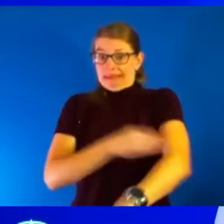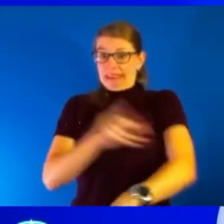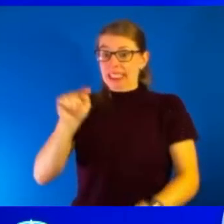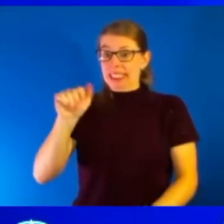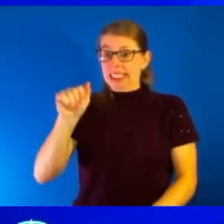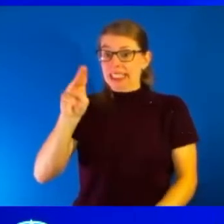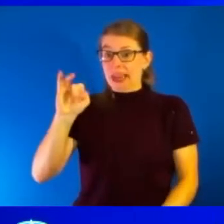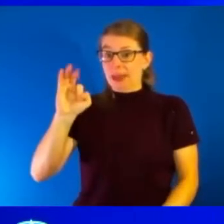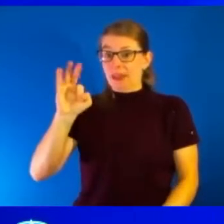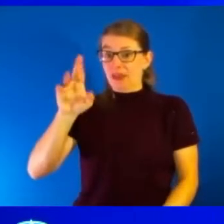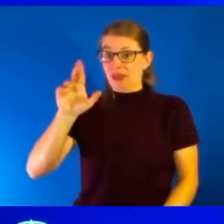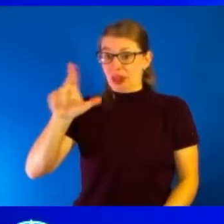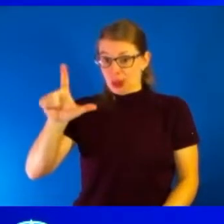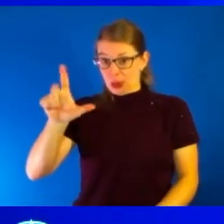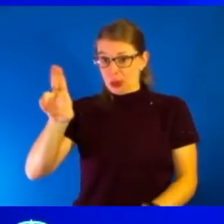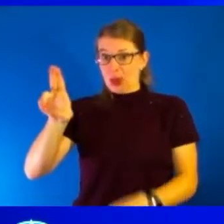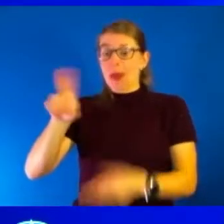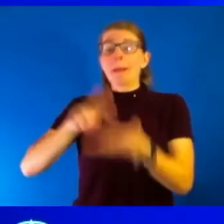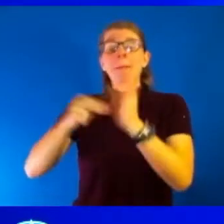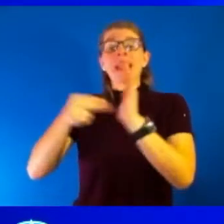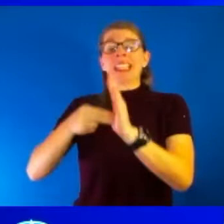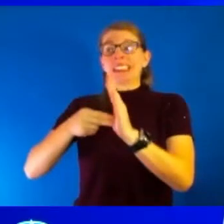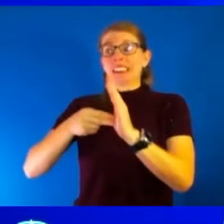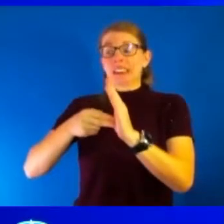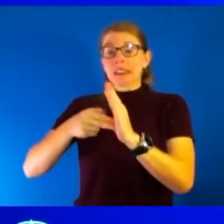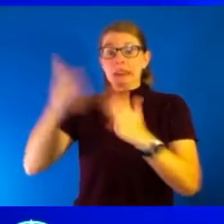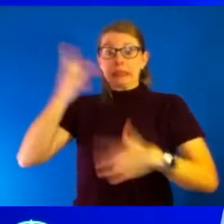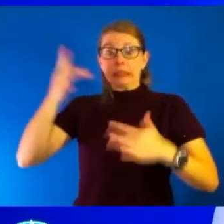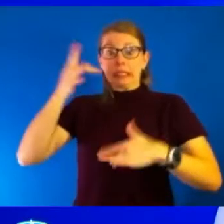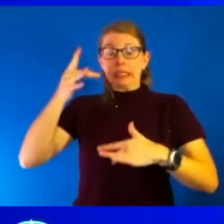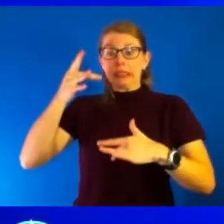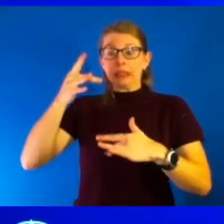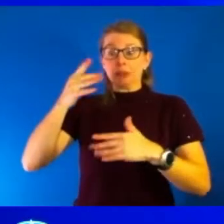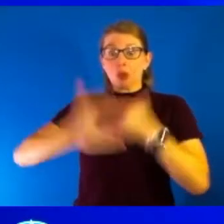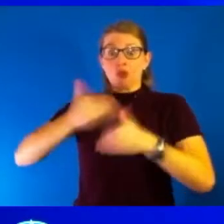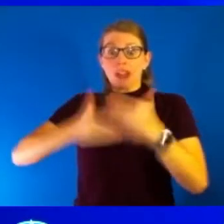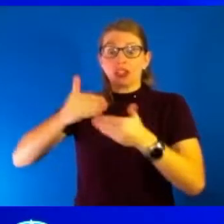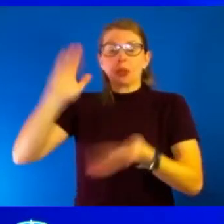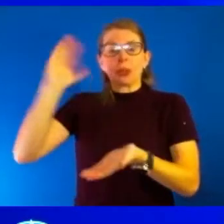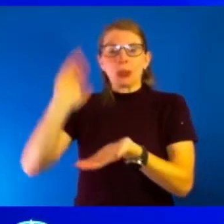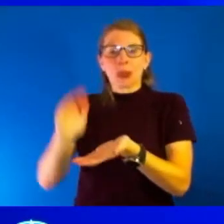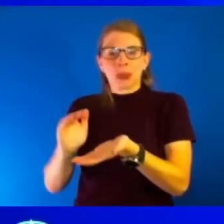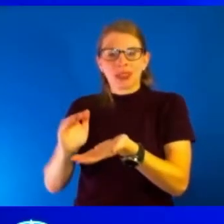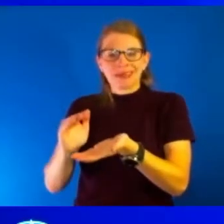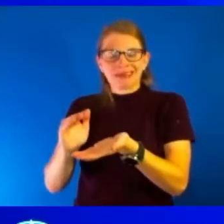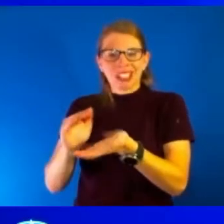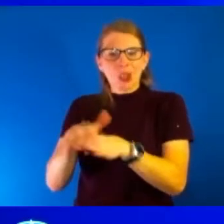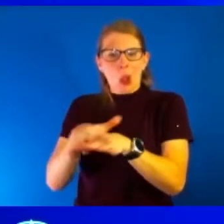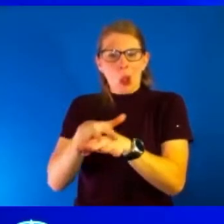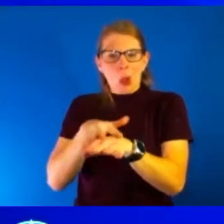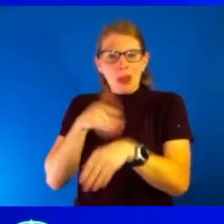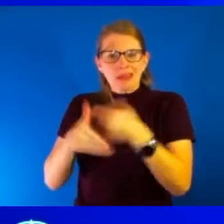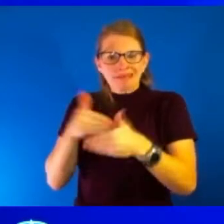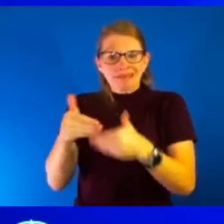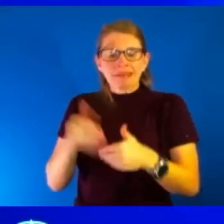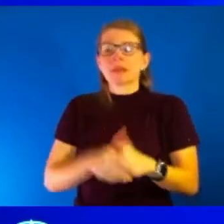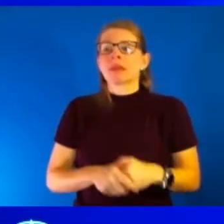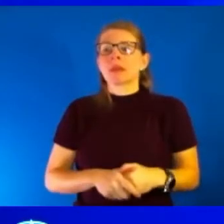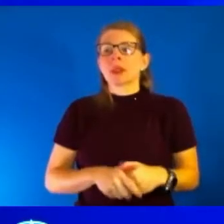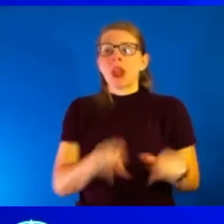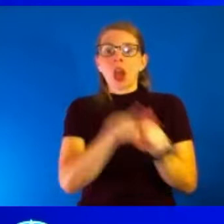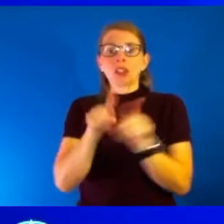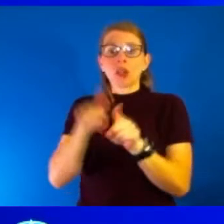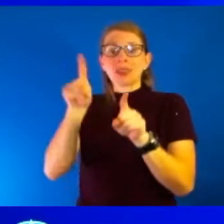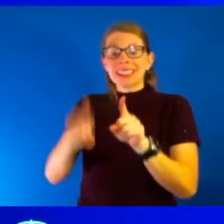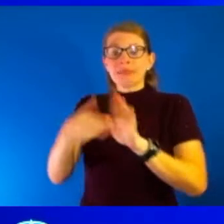against progression of disease. But the key there is, you know, getting it early. And I think the other key is making sure you have a definitive diagnosis of